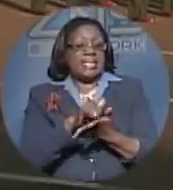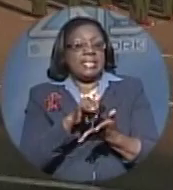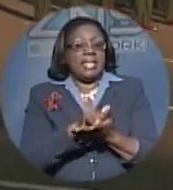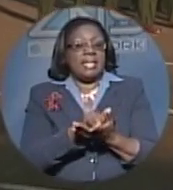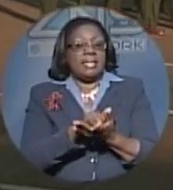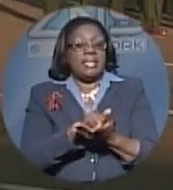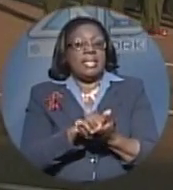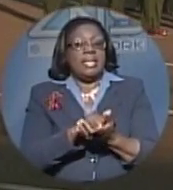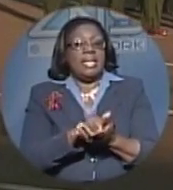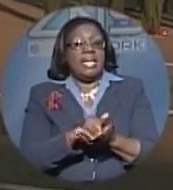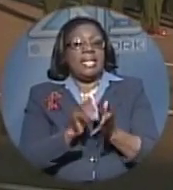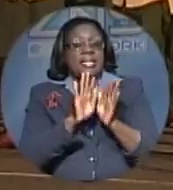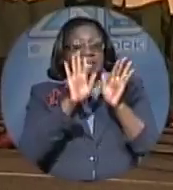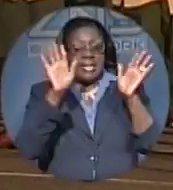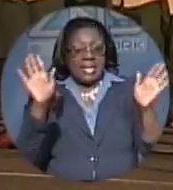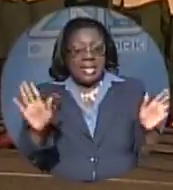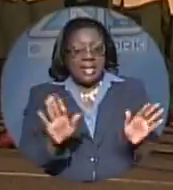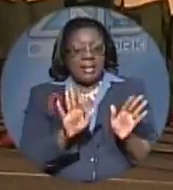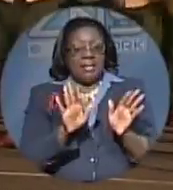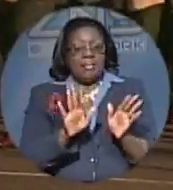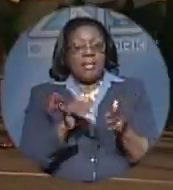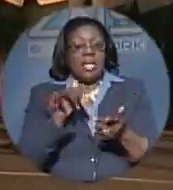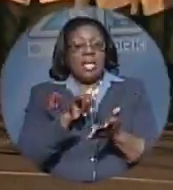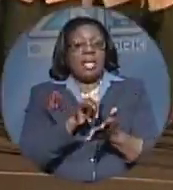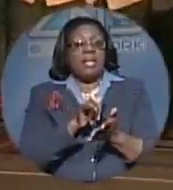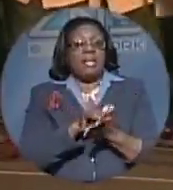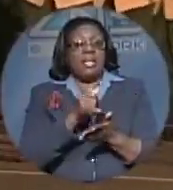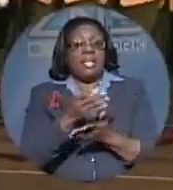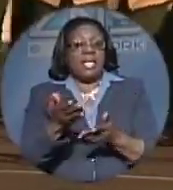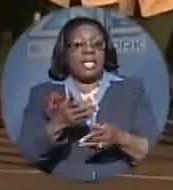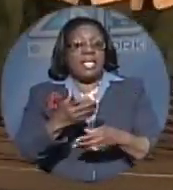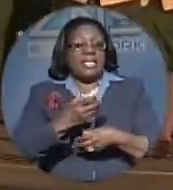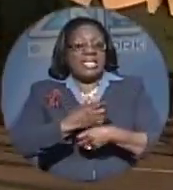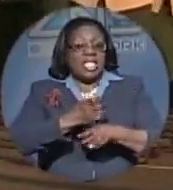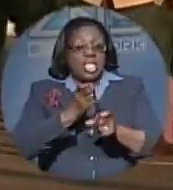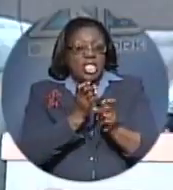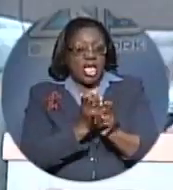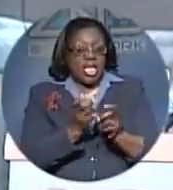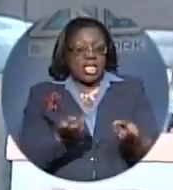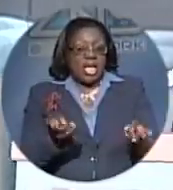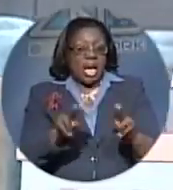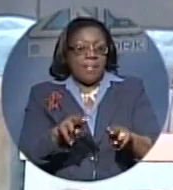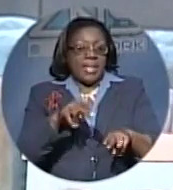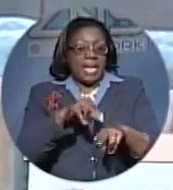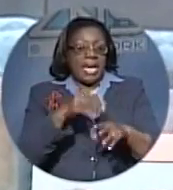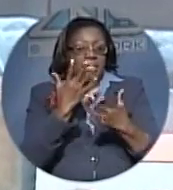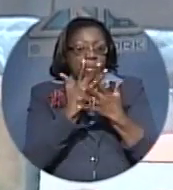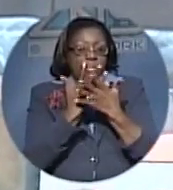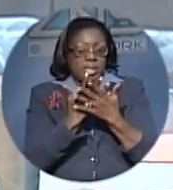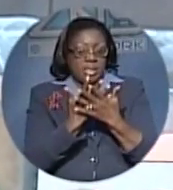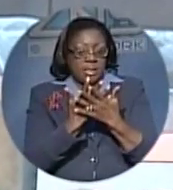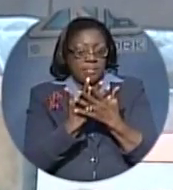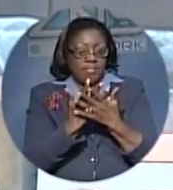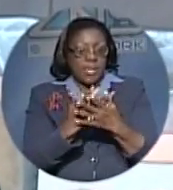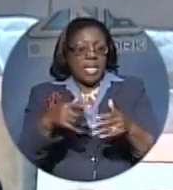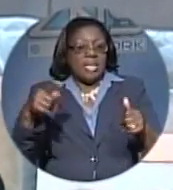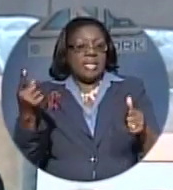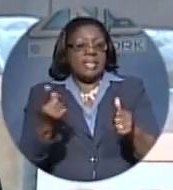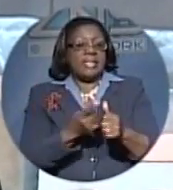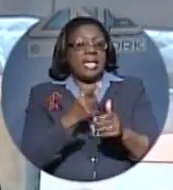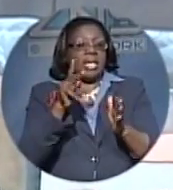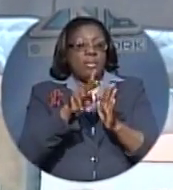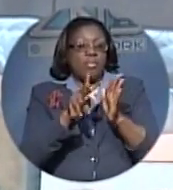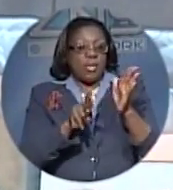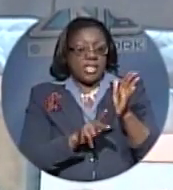service. He pointed out the importance of principle in this field. The second principle is that